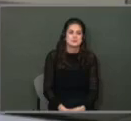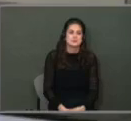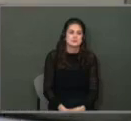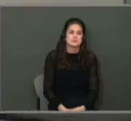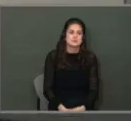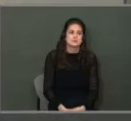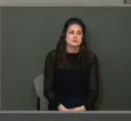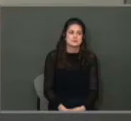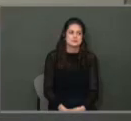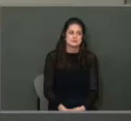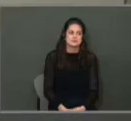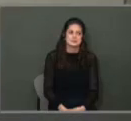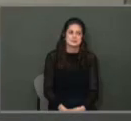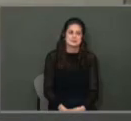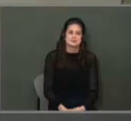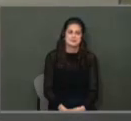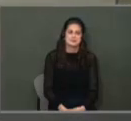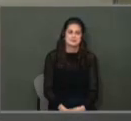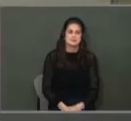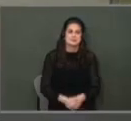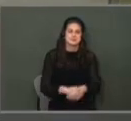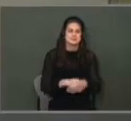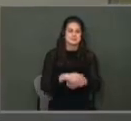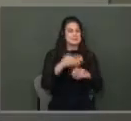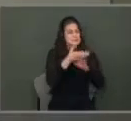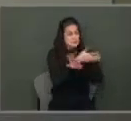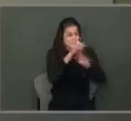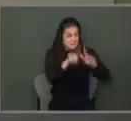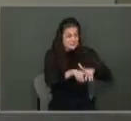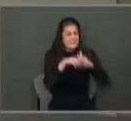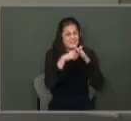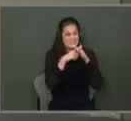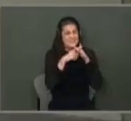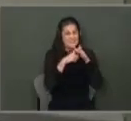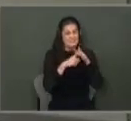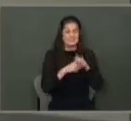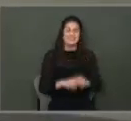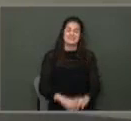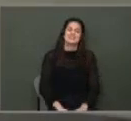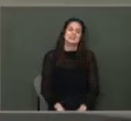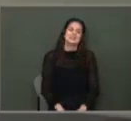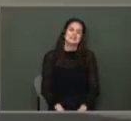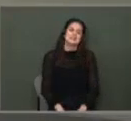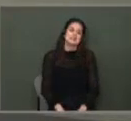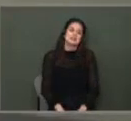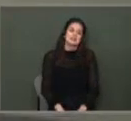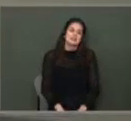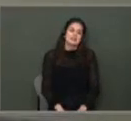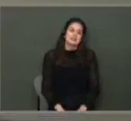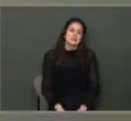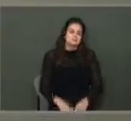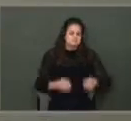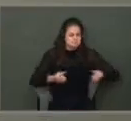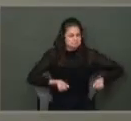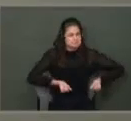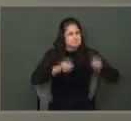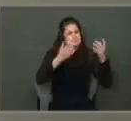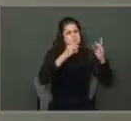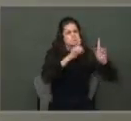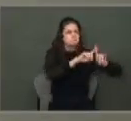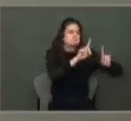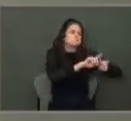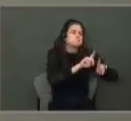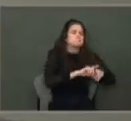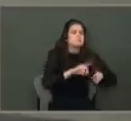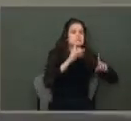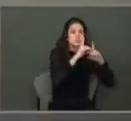Okay, so before we start, there are a whole slew of city departments